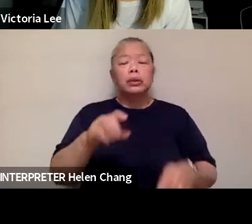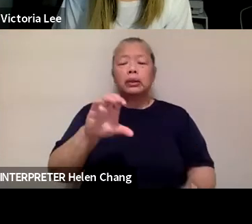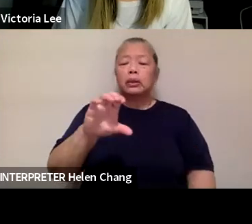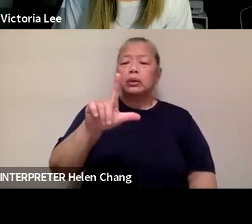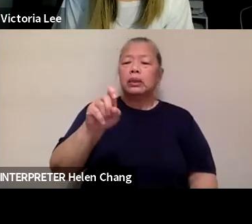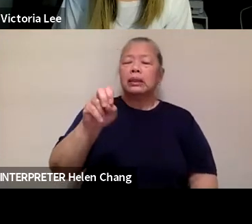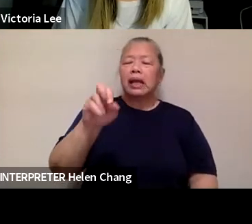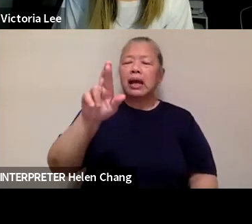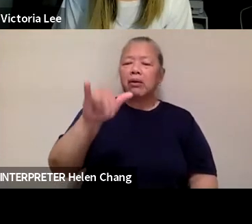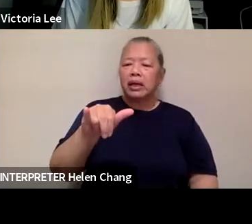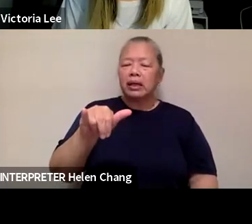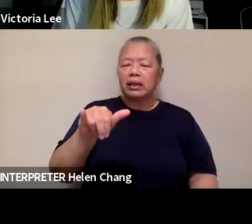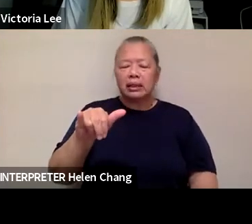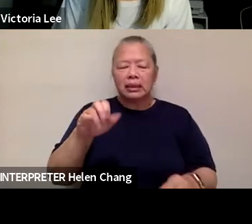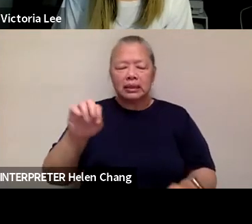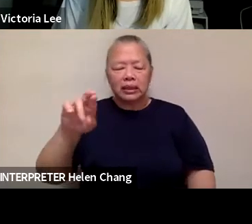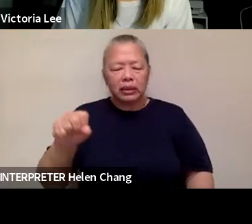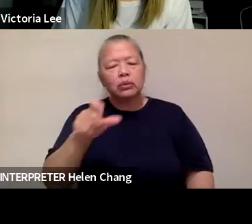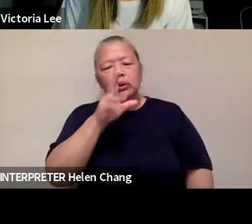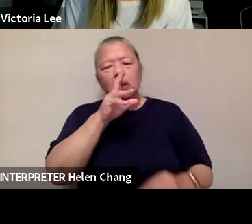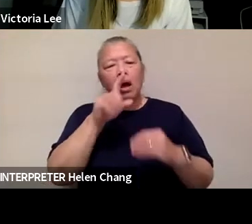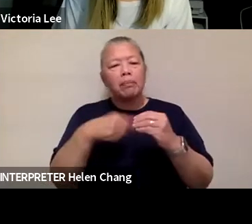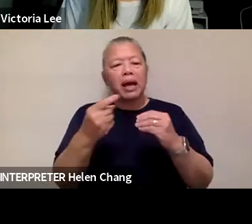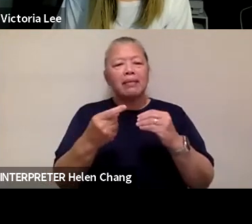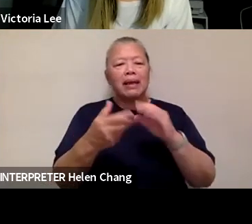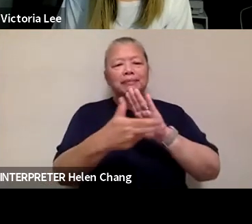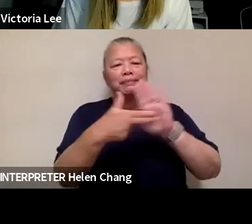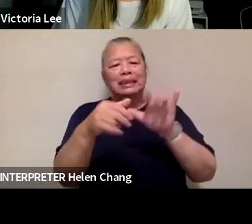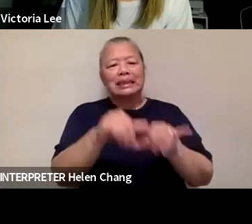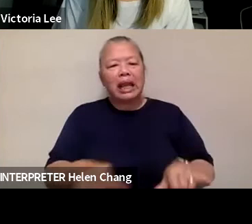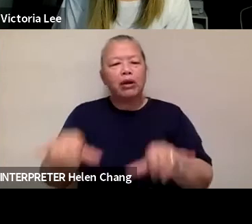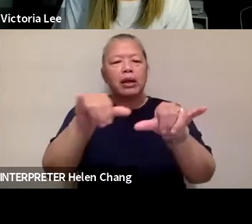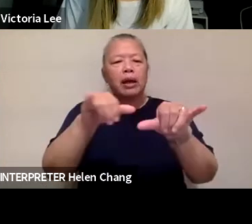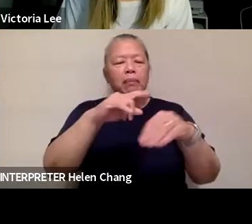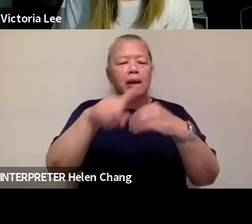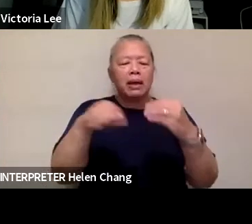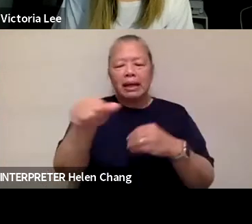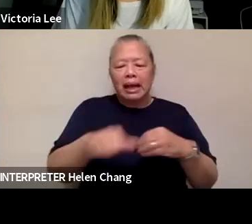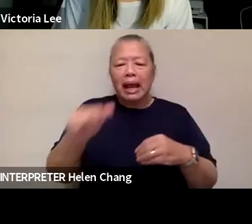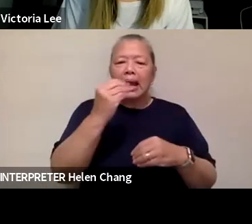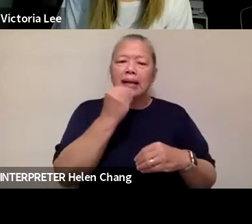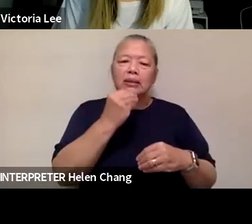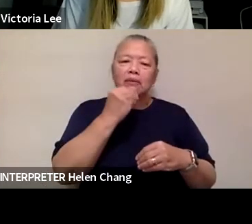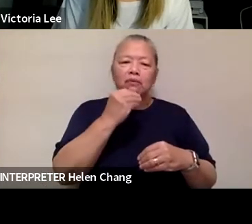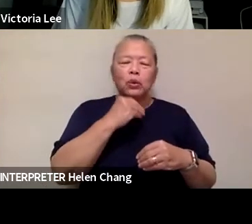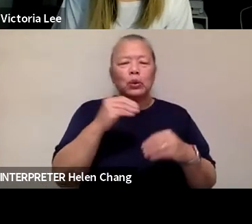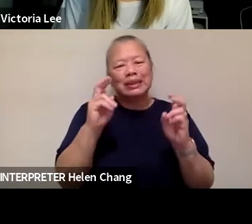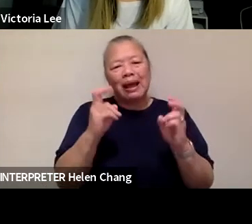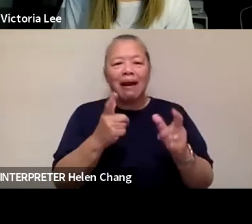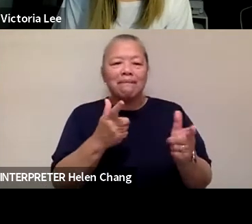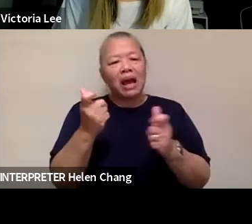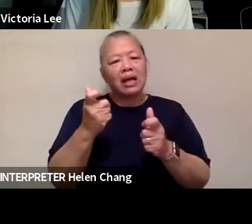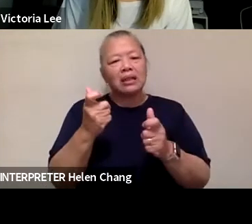culinary, culinasia series is about this stereotype of Asian food being, quote unquote, fast, ethnic,